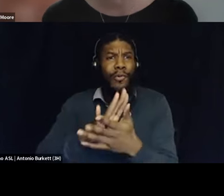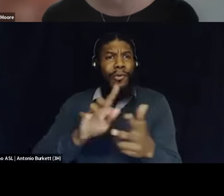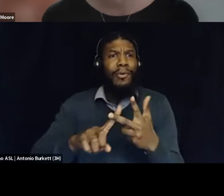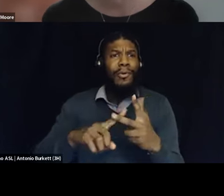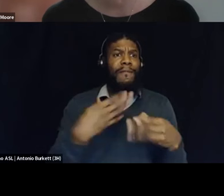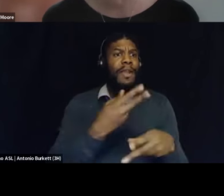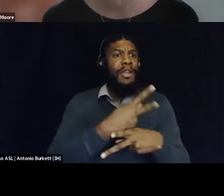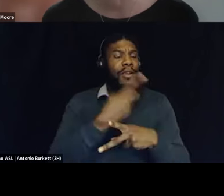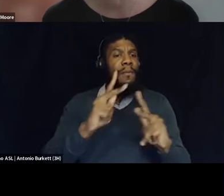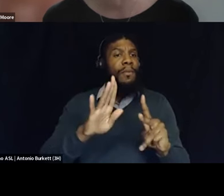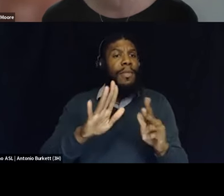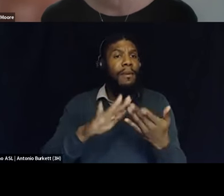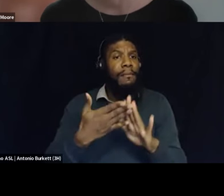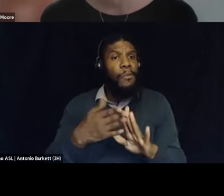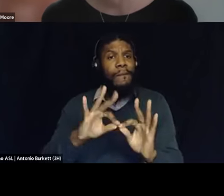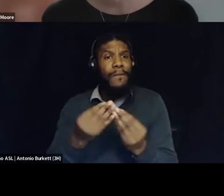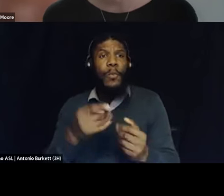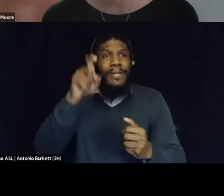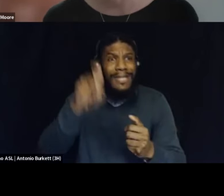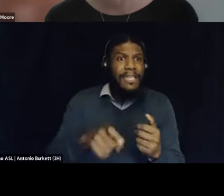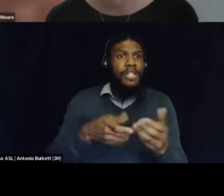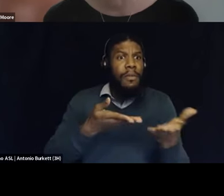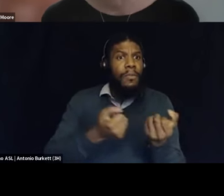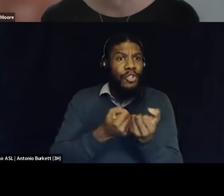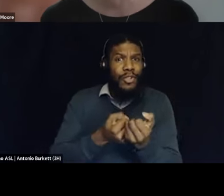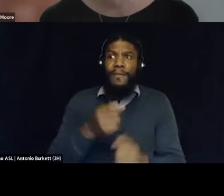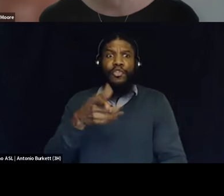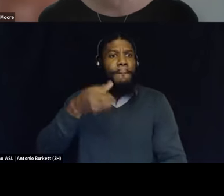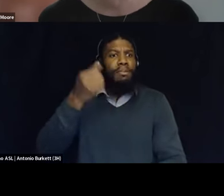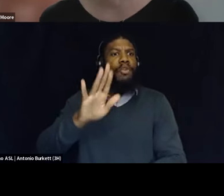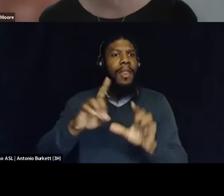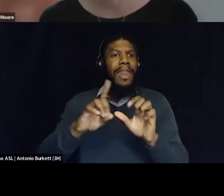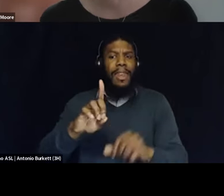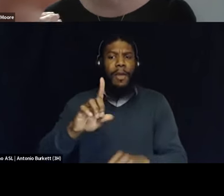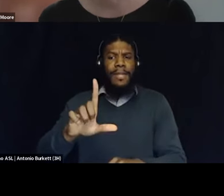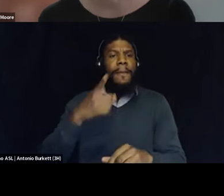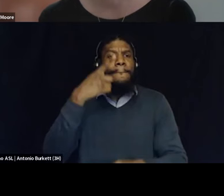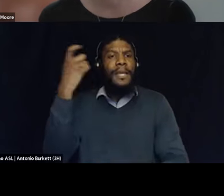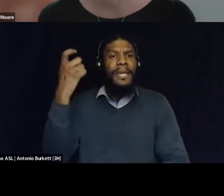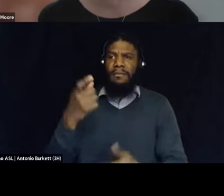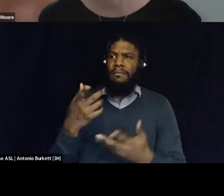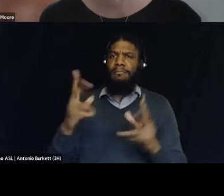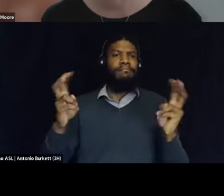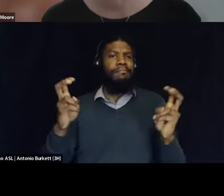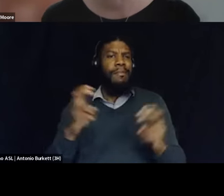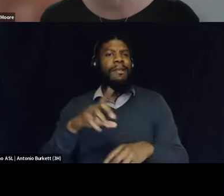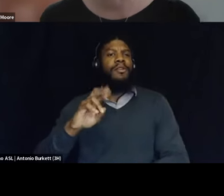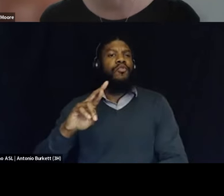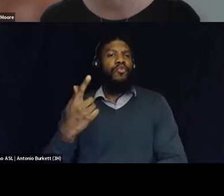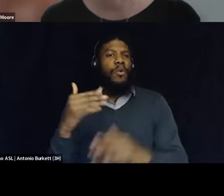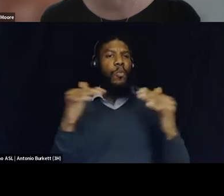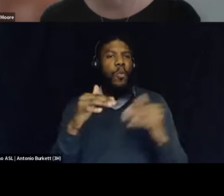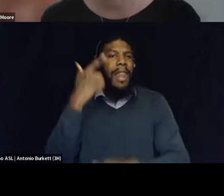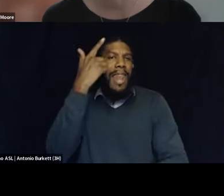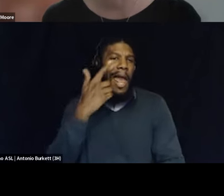family or in their community who might need that you're taking that away based on this like sort of drug war logic about whether